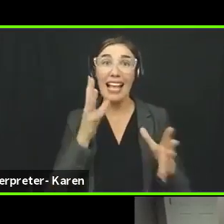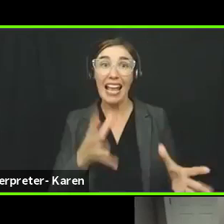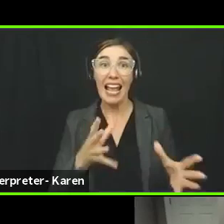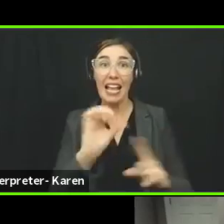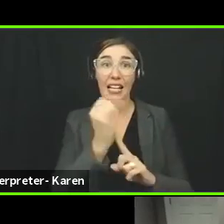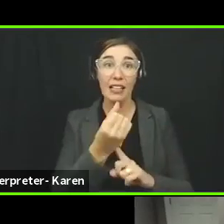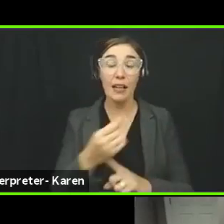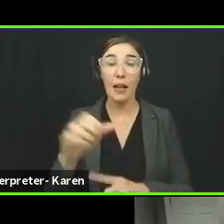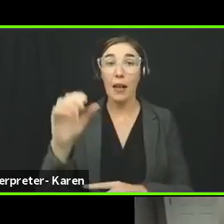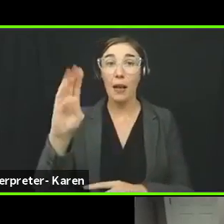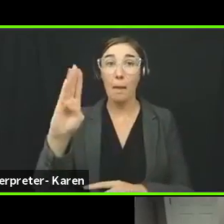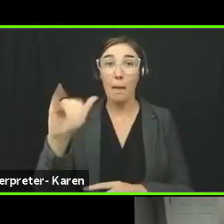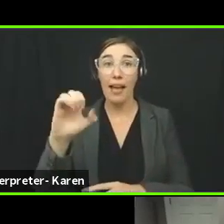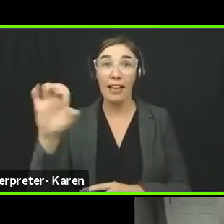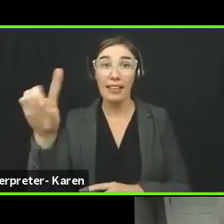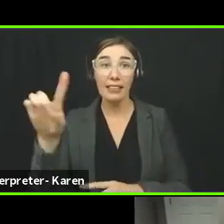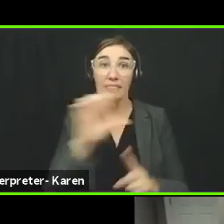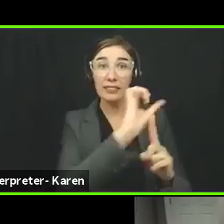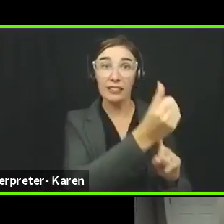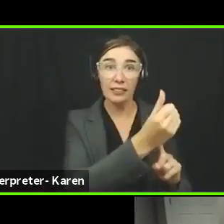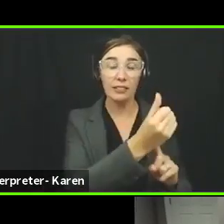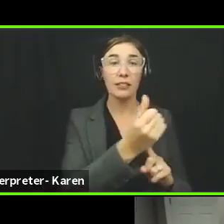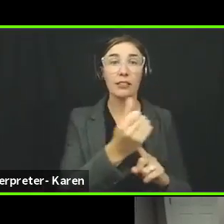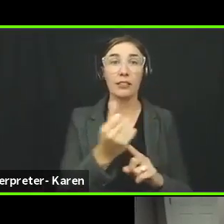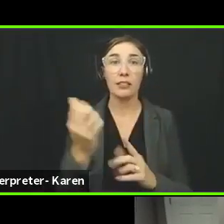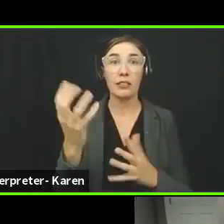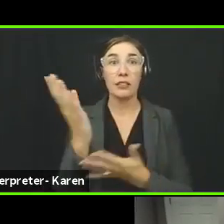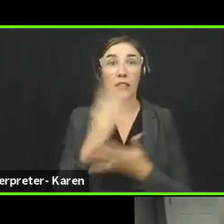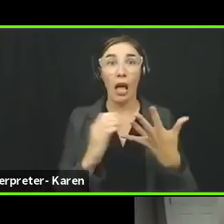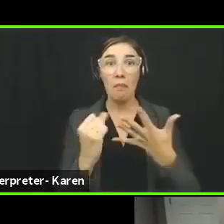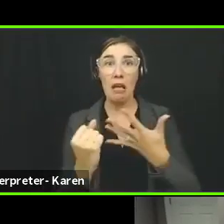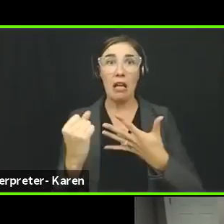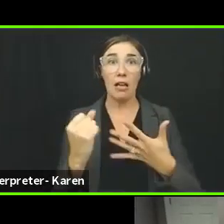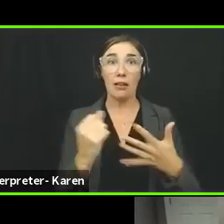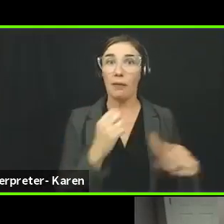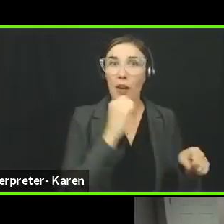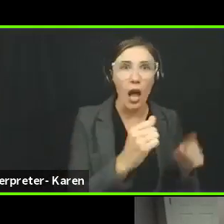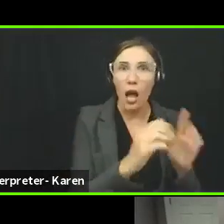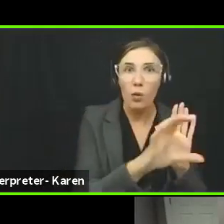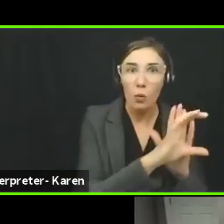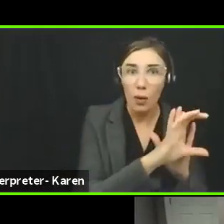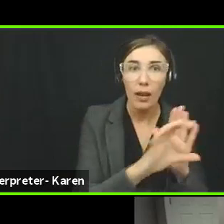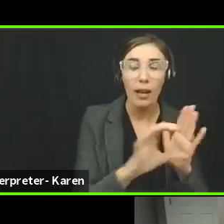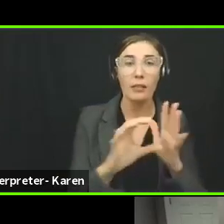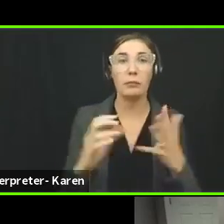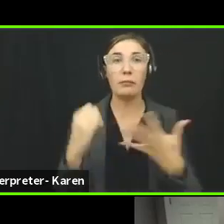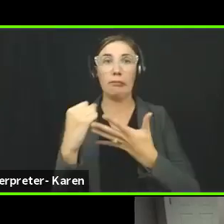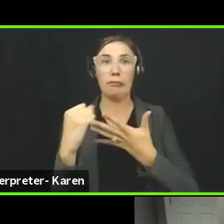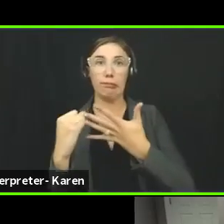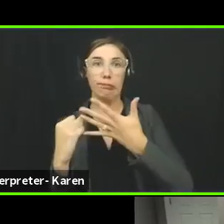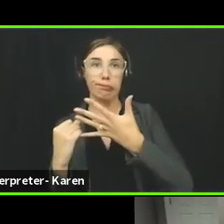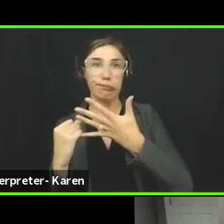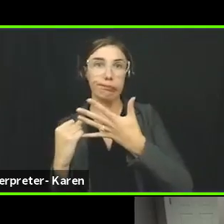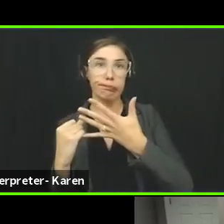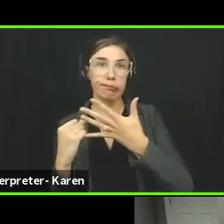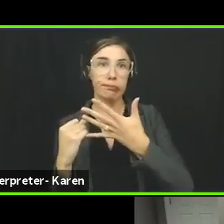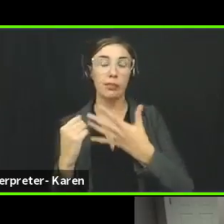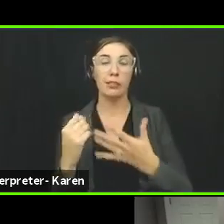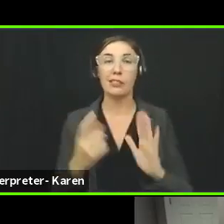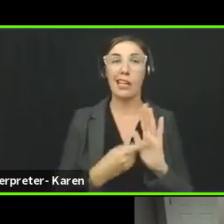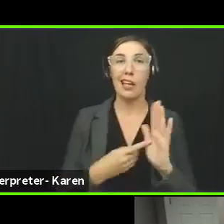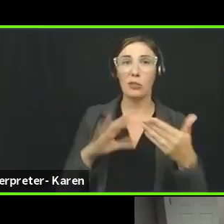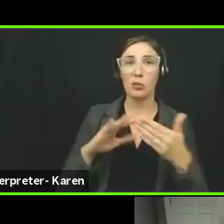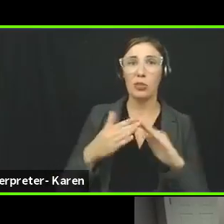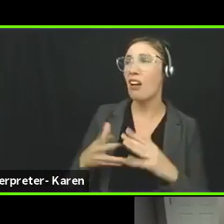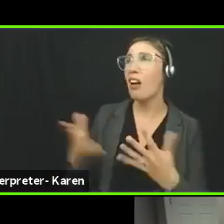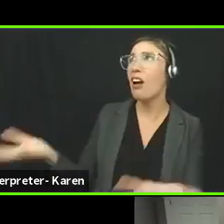didn't at least obviously rise to the level of a crime. I think that communities sometimes felt